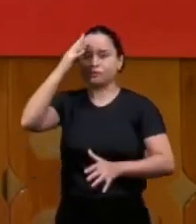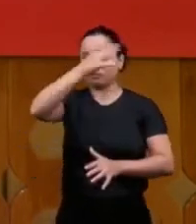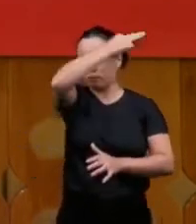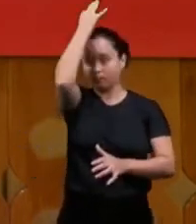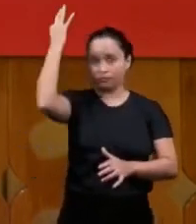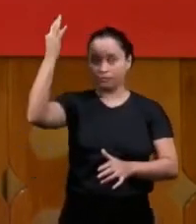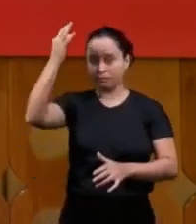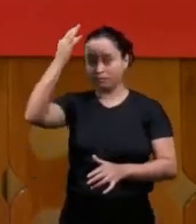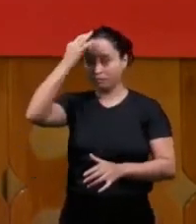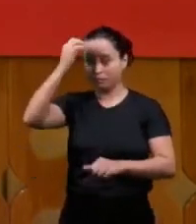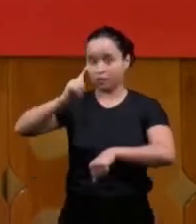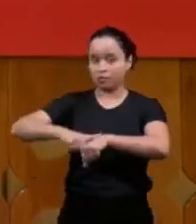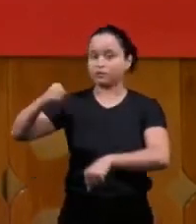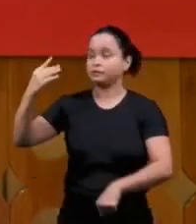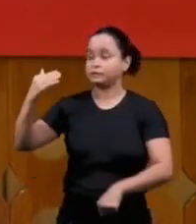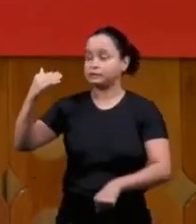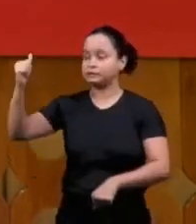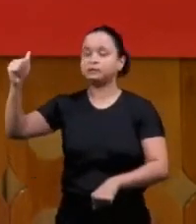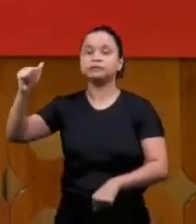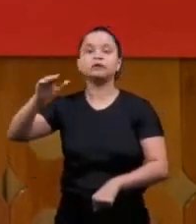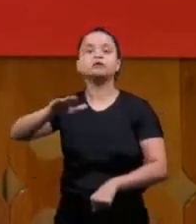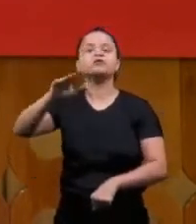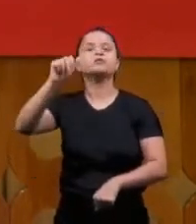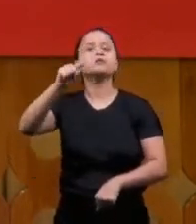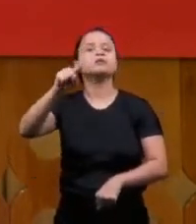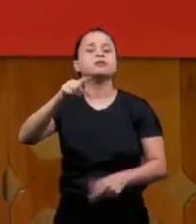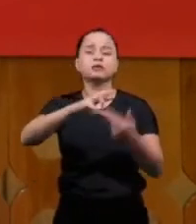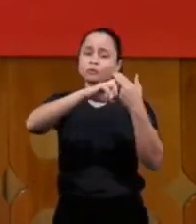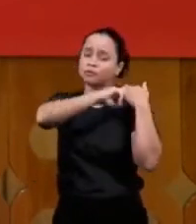so that you can have a function